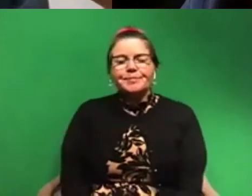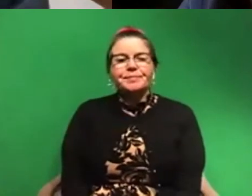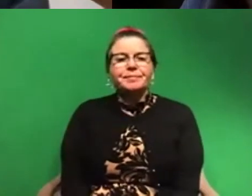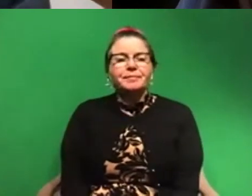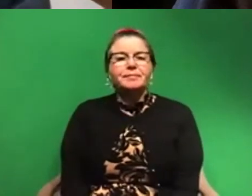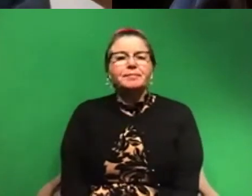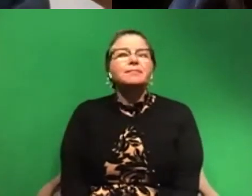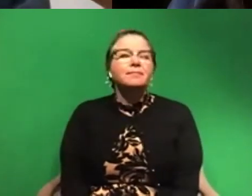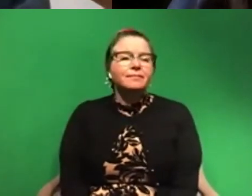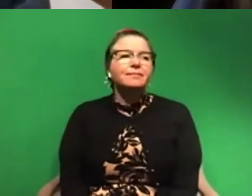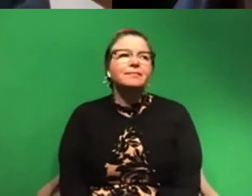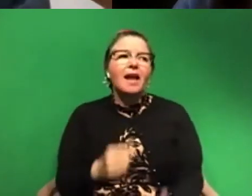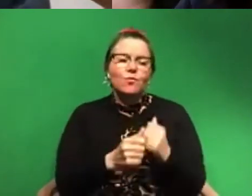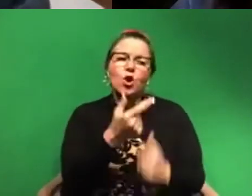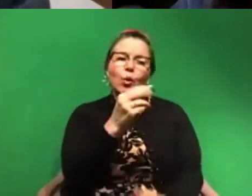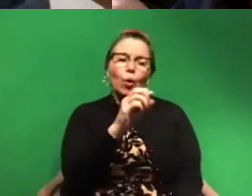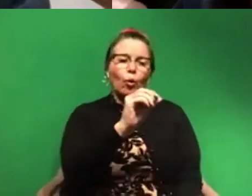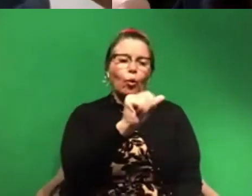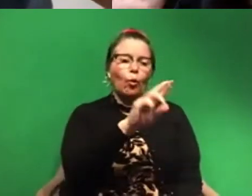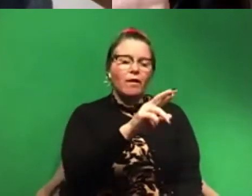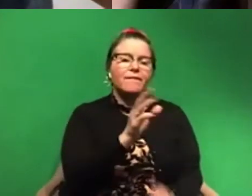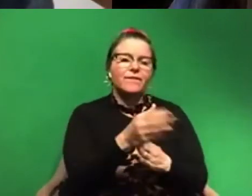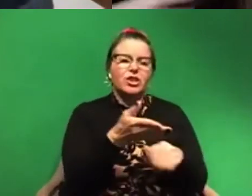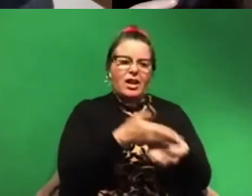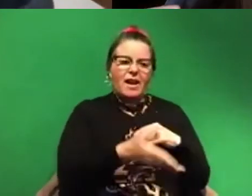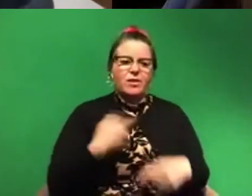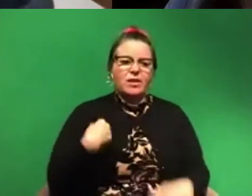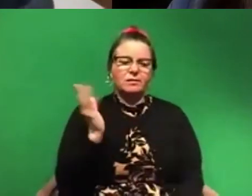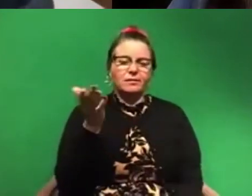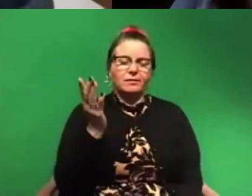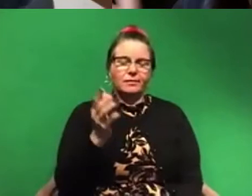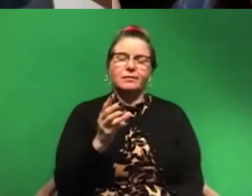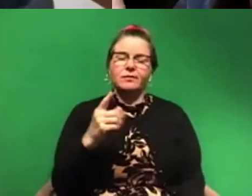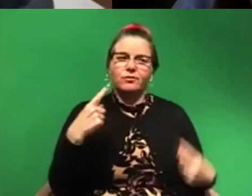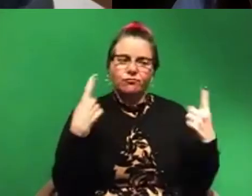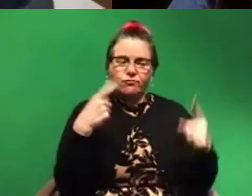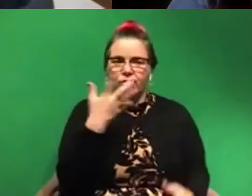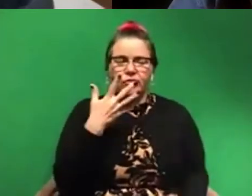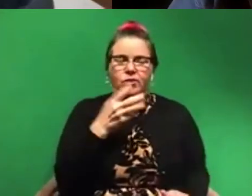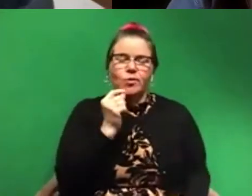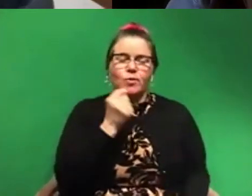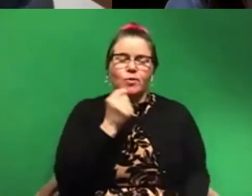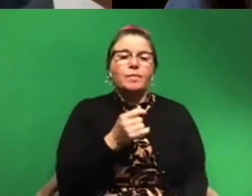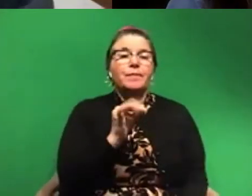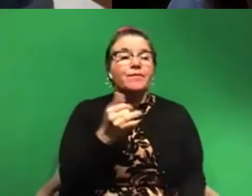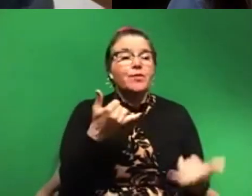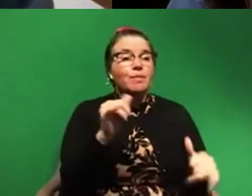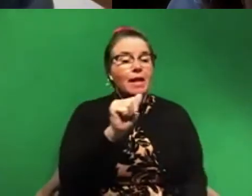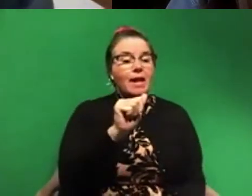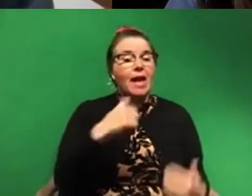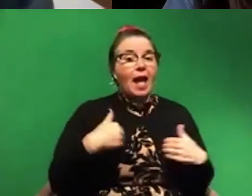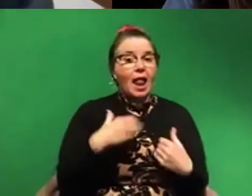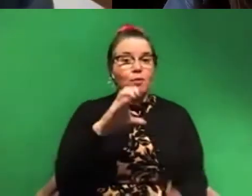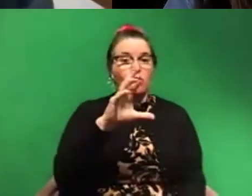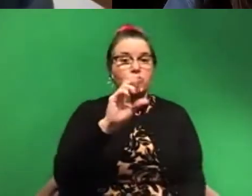wild looking. They're so cool. If you play animal crossing, you may have caught an or fish, uh, some point during the last couple of weeks.